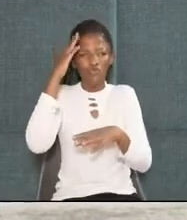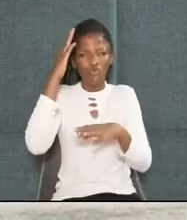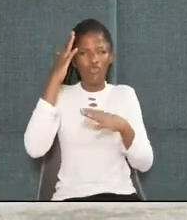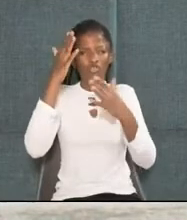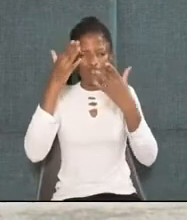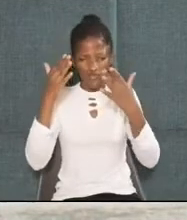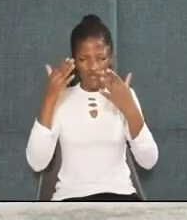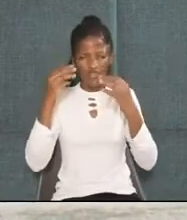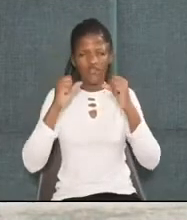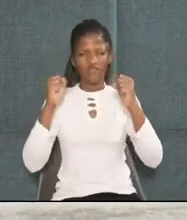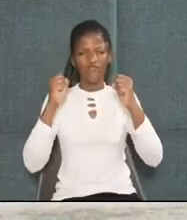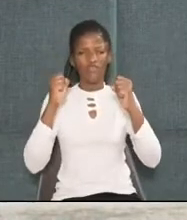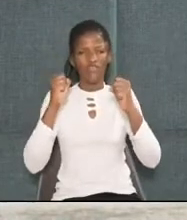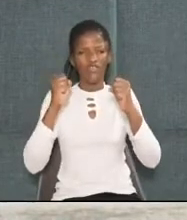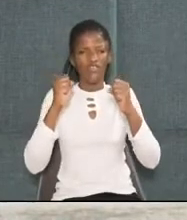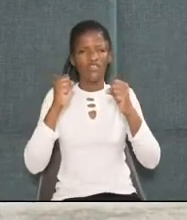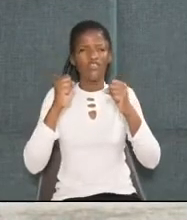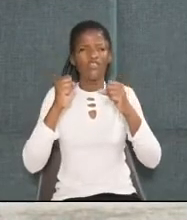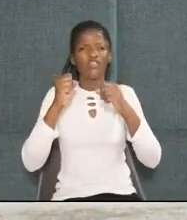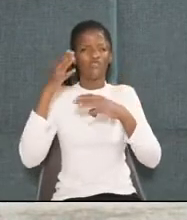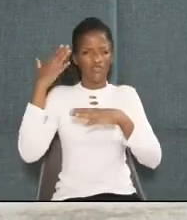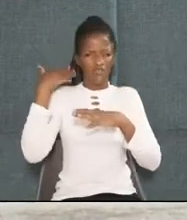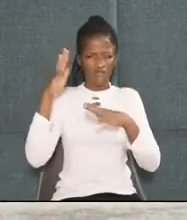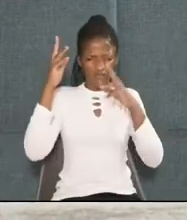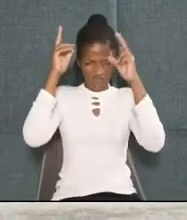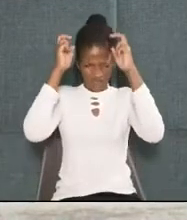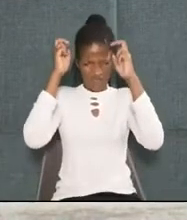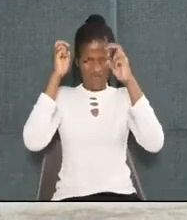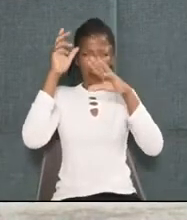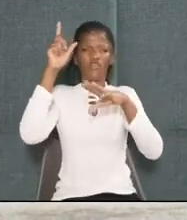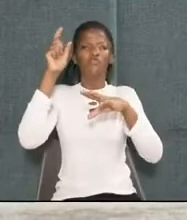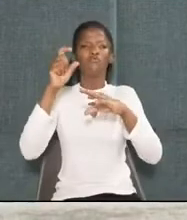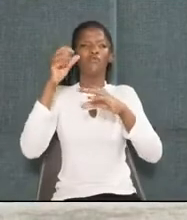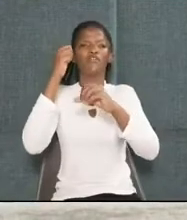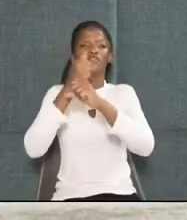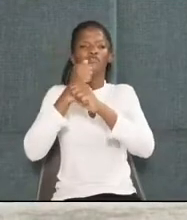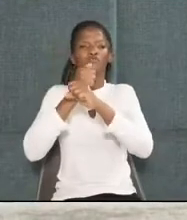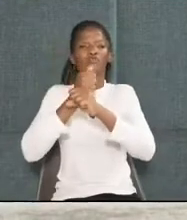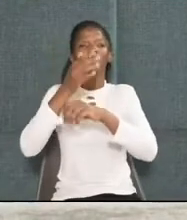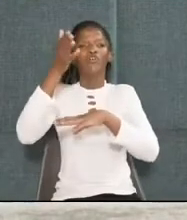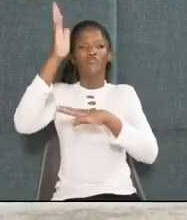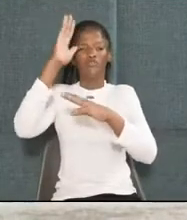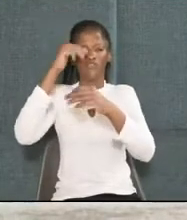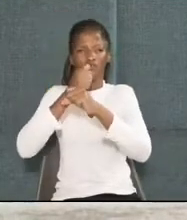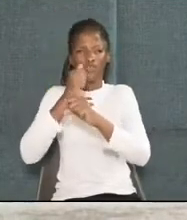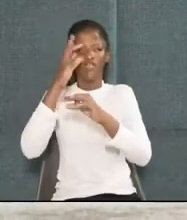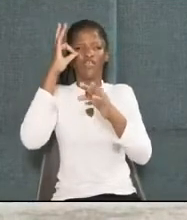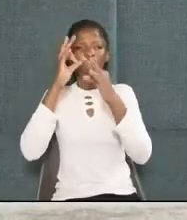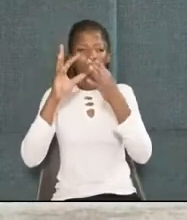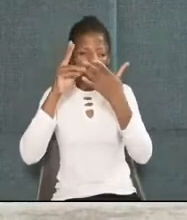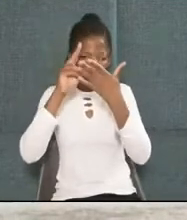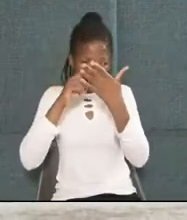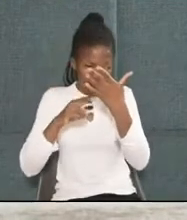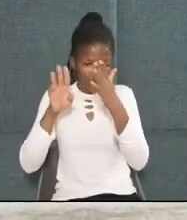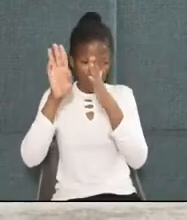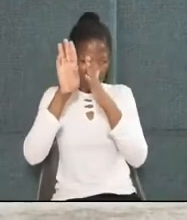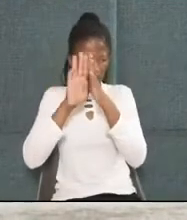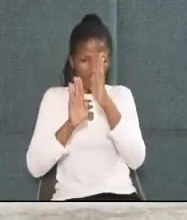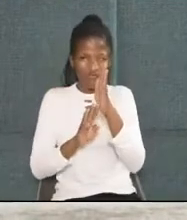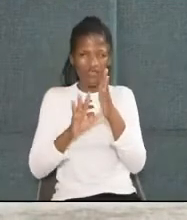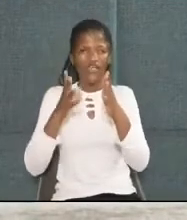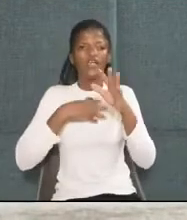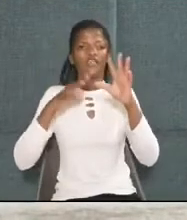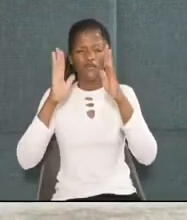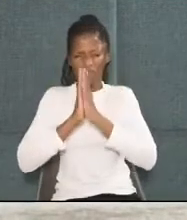strength to resist the evil is by doing God's work and his business? It is hard to serve God if you're not reading his word, praying, and